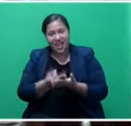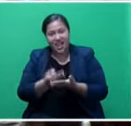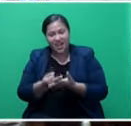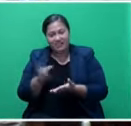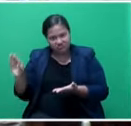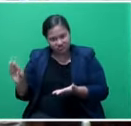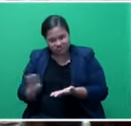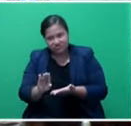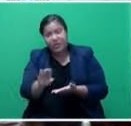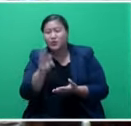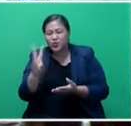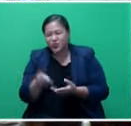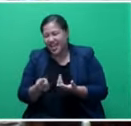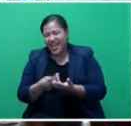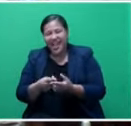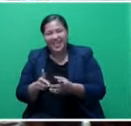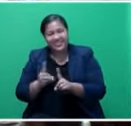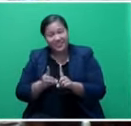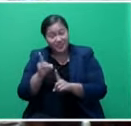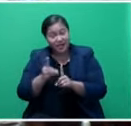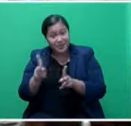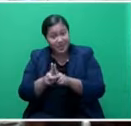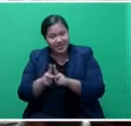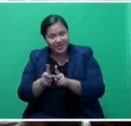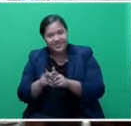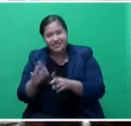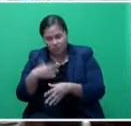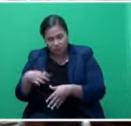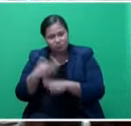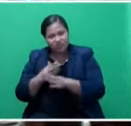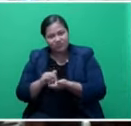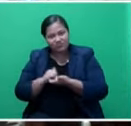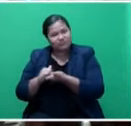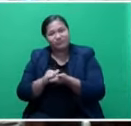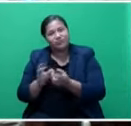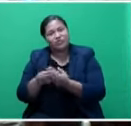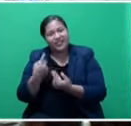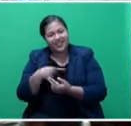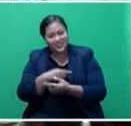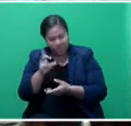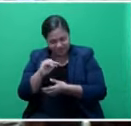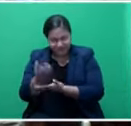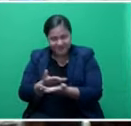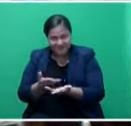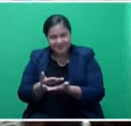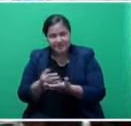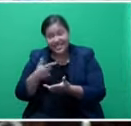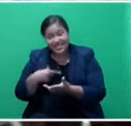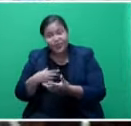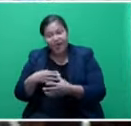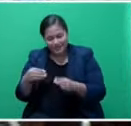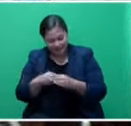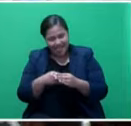some development partners that are quite keen to partner with us. And hopefully we'll be able to get some traction in that space. That's why banks aren't in this